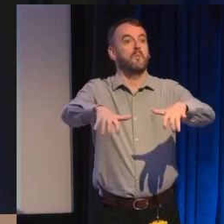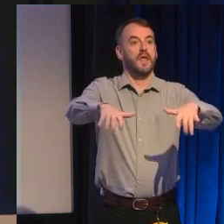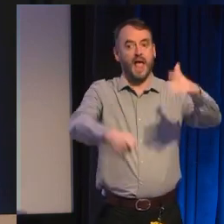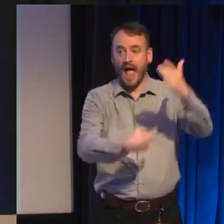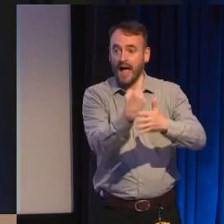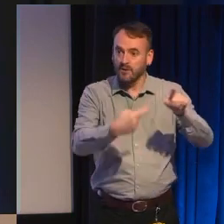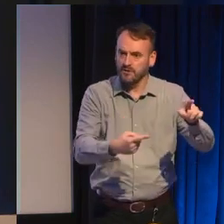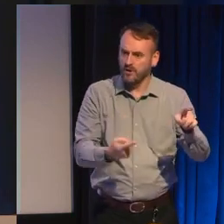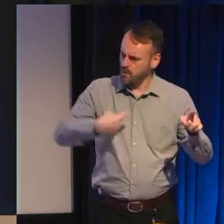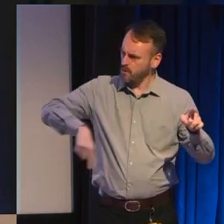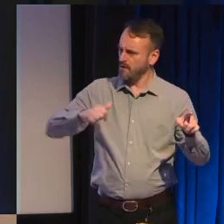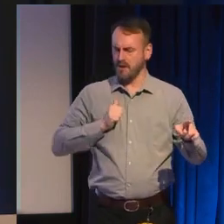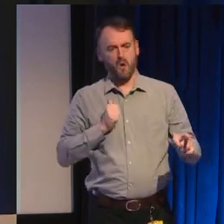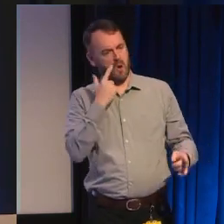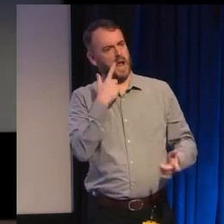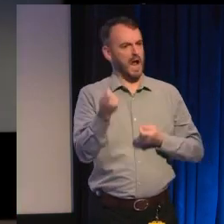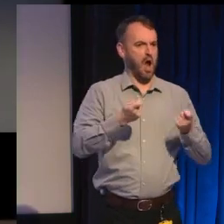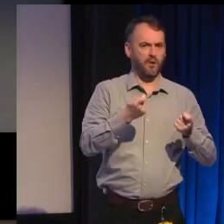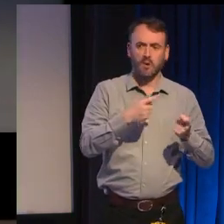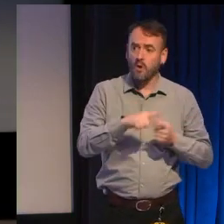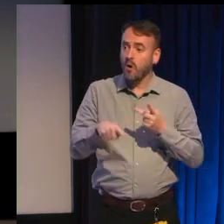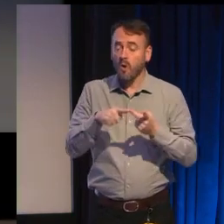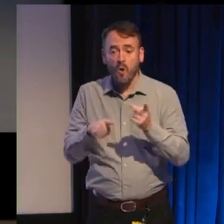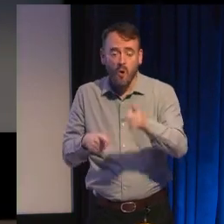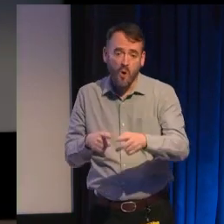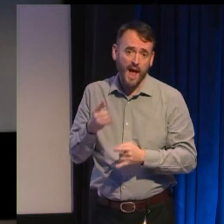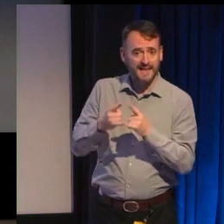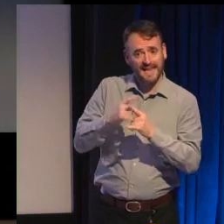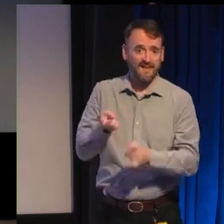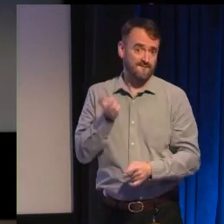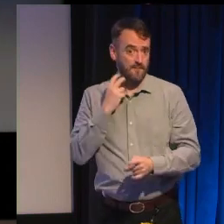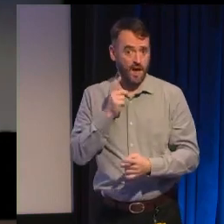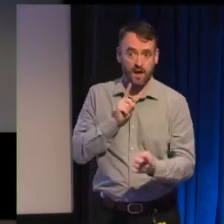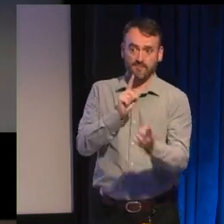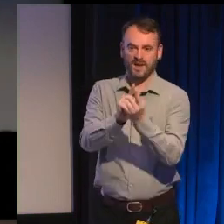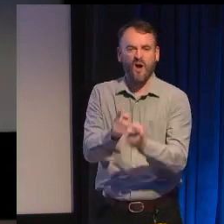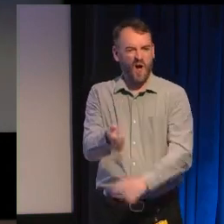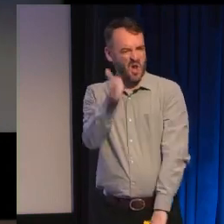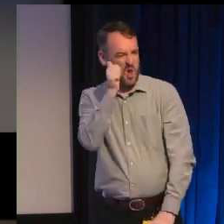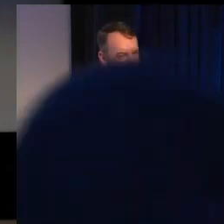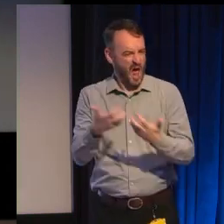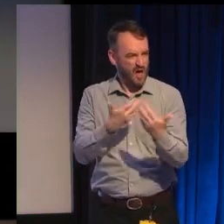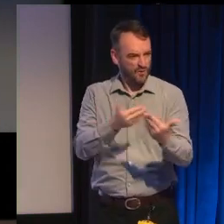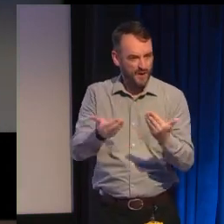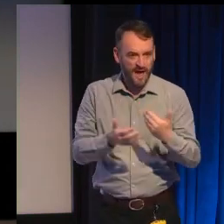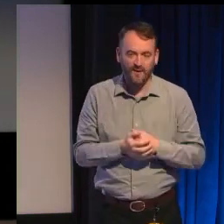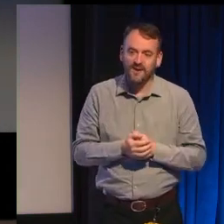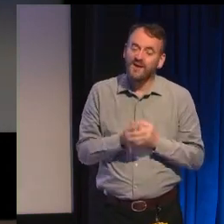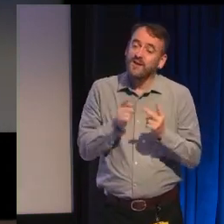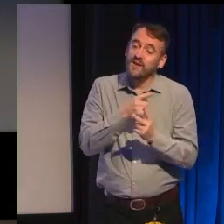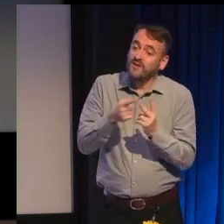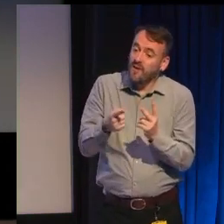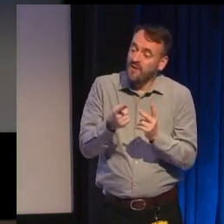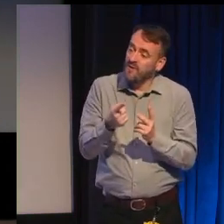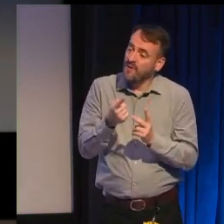or a dalliance with a sexy vampire we have expectations about how these sorts of things go despite